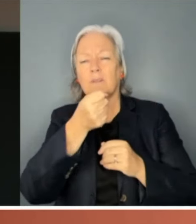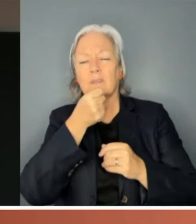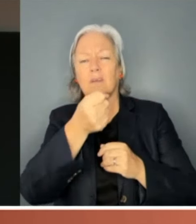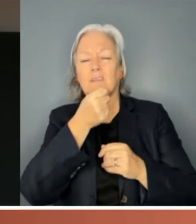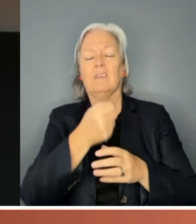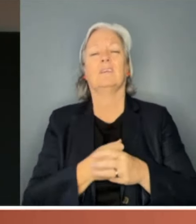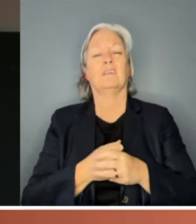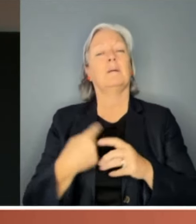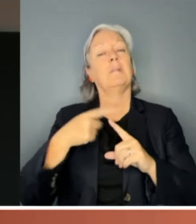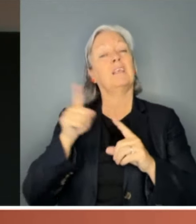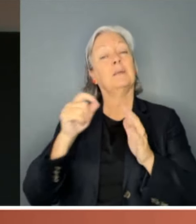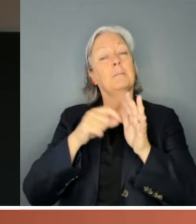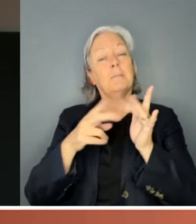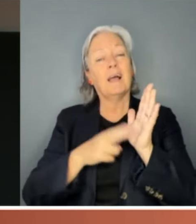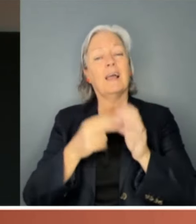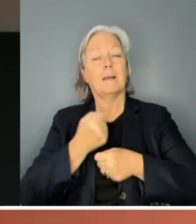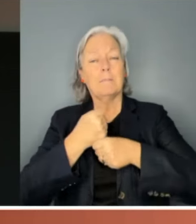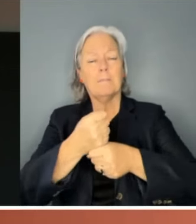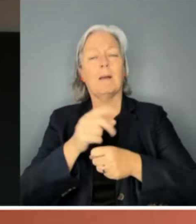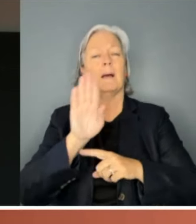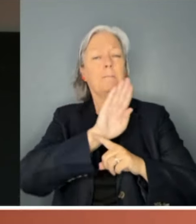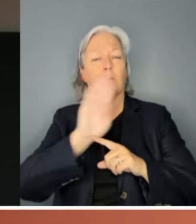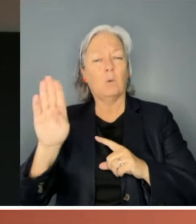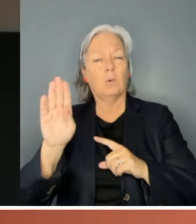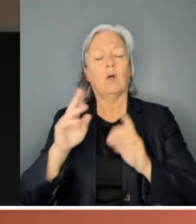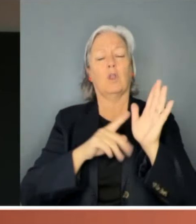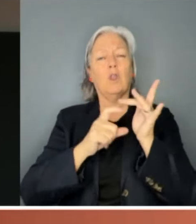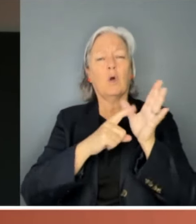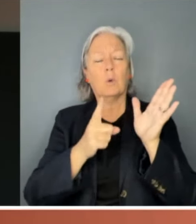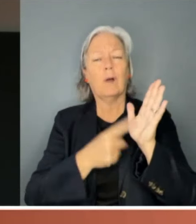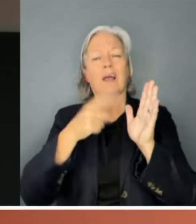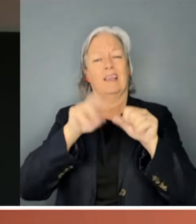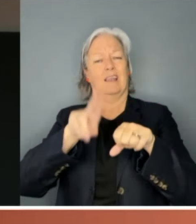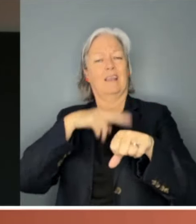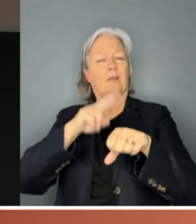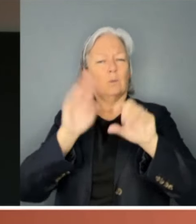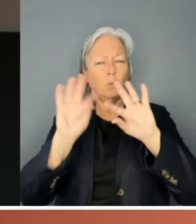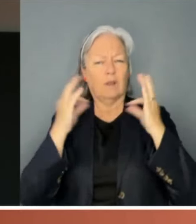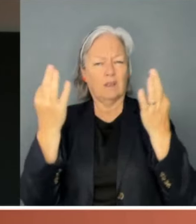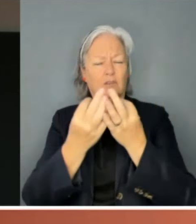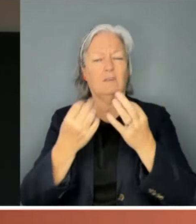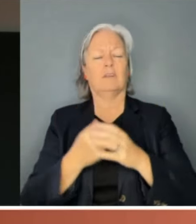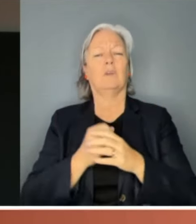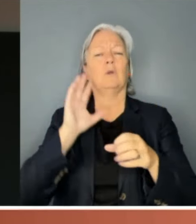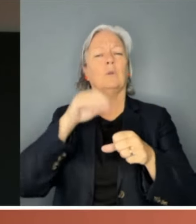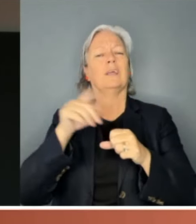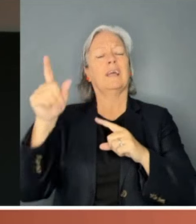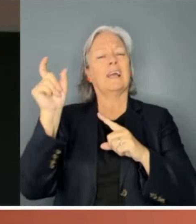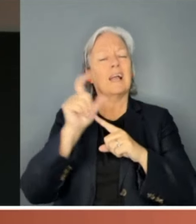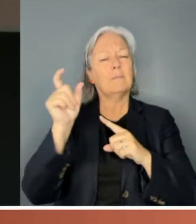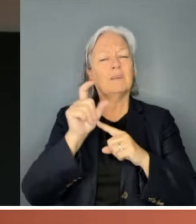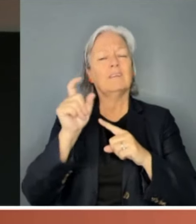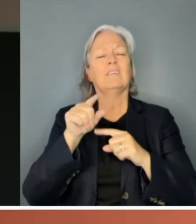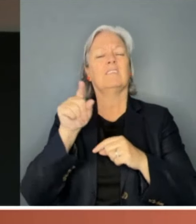patron, ambassador and board member of local and national organizations, including the Canberra Rape Crisis Service,